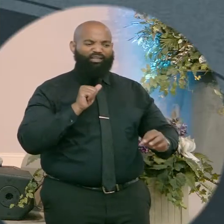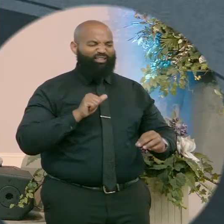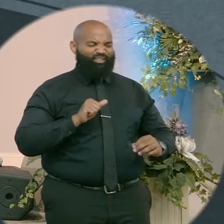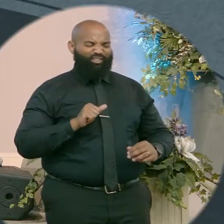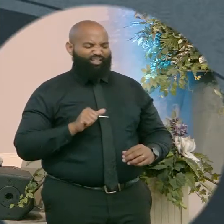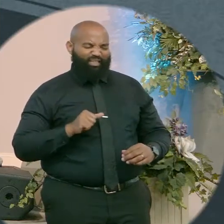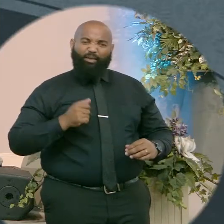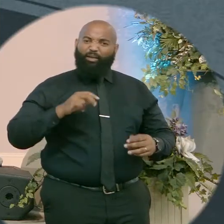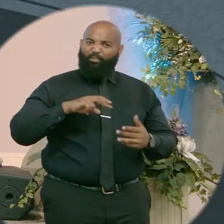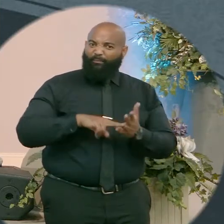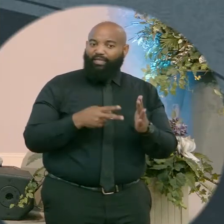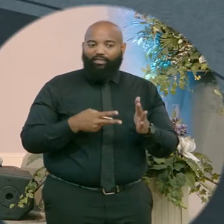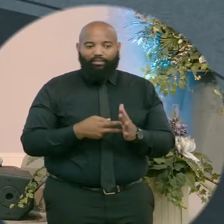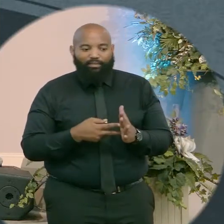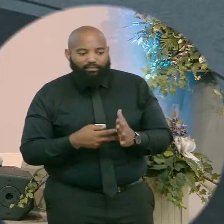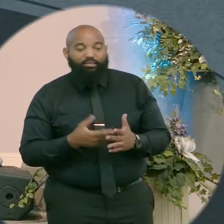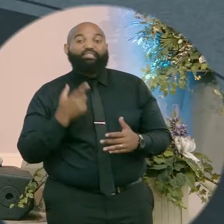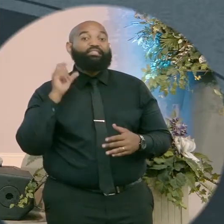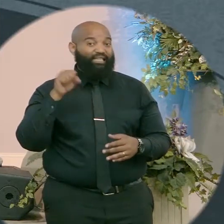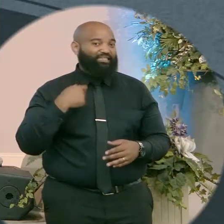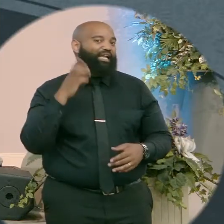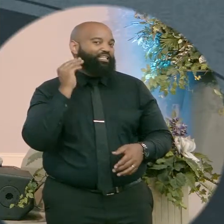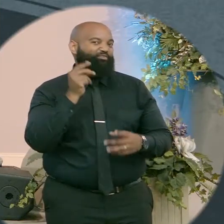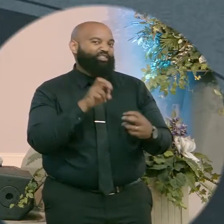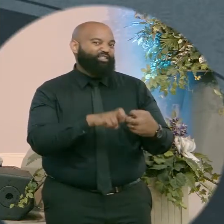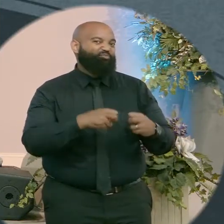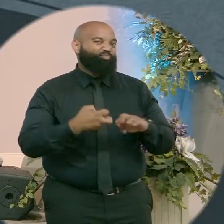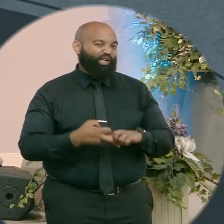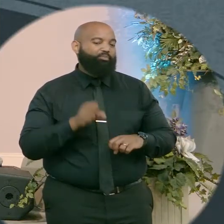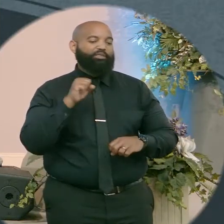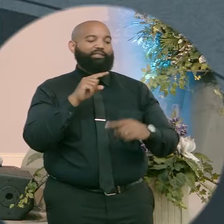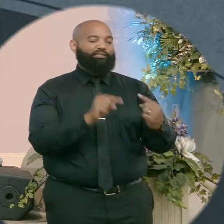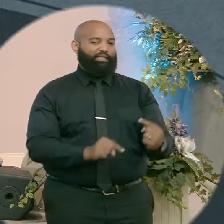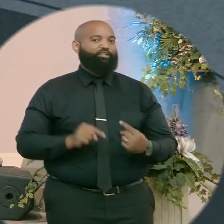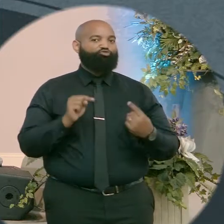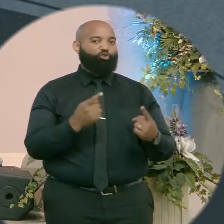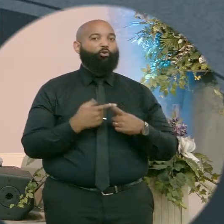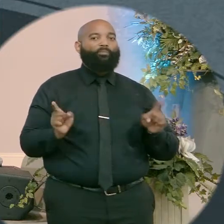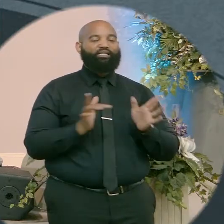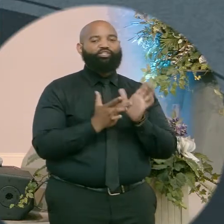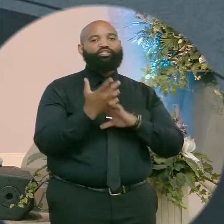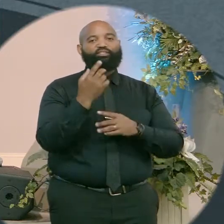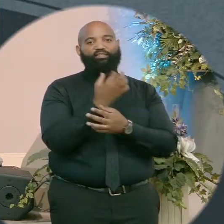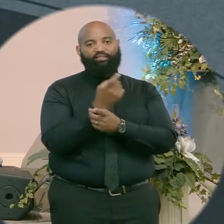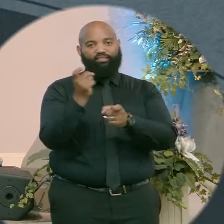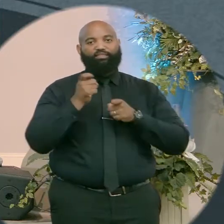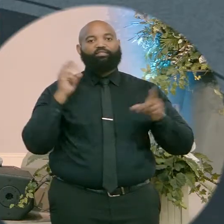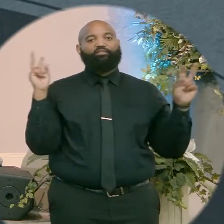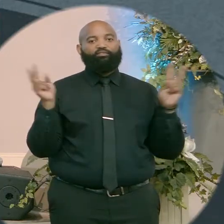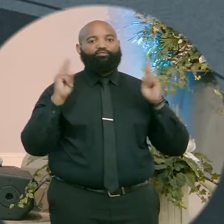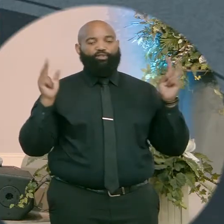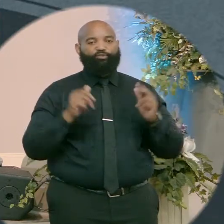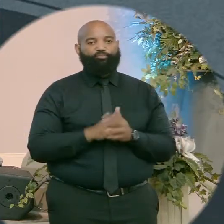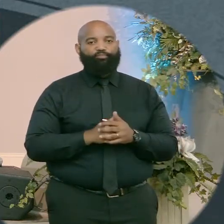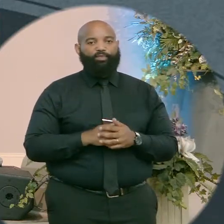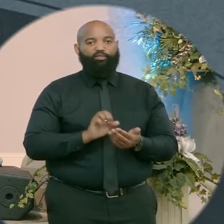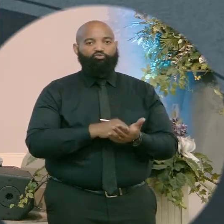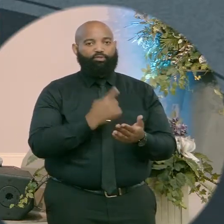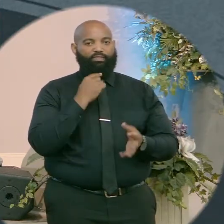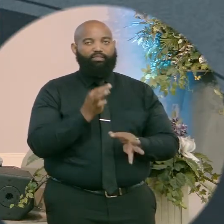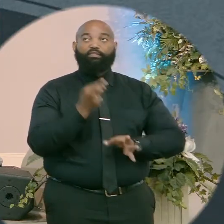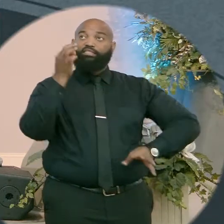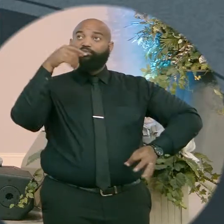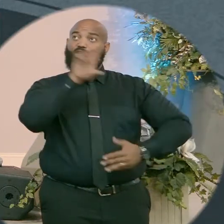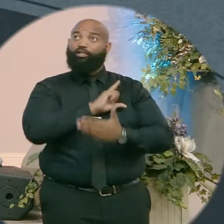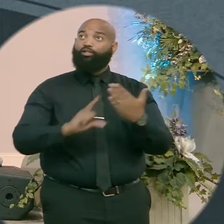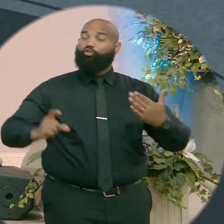problems. Freedom doesn't mean I don't go through anything. Isaiah 61 says, the spirit of the Lord God is upon